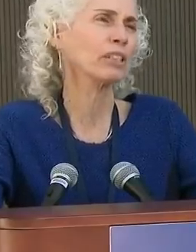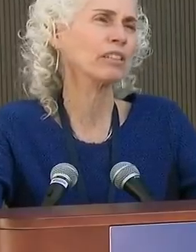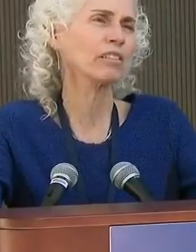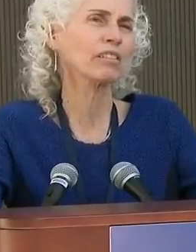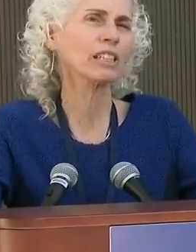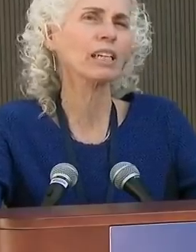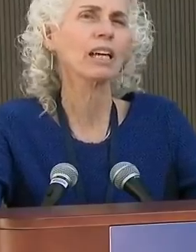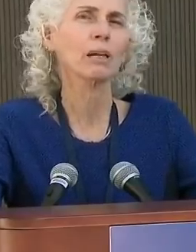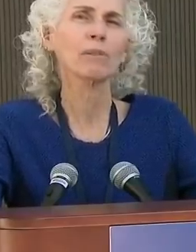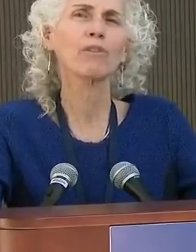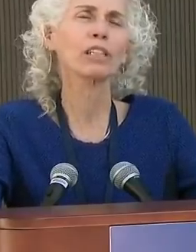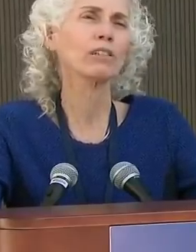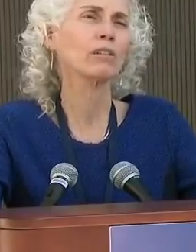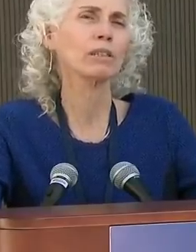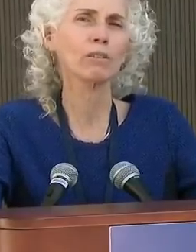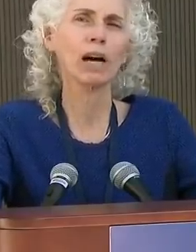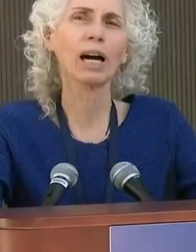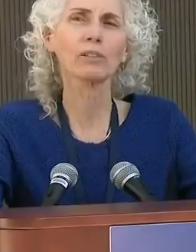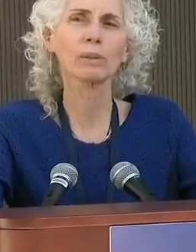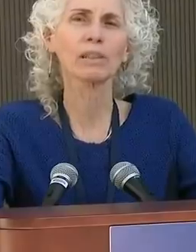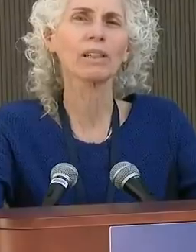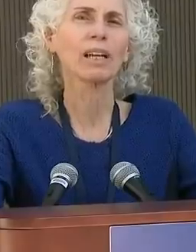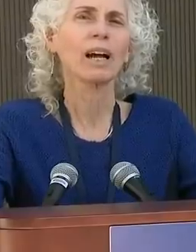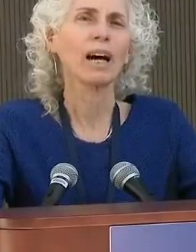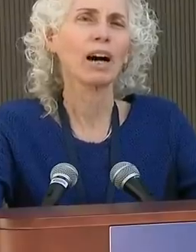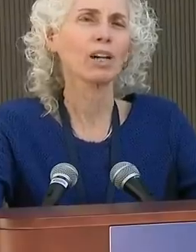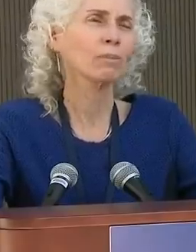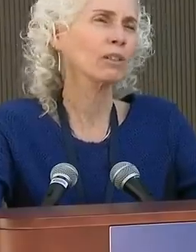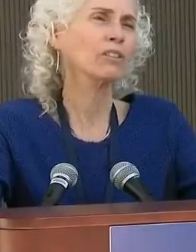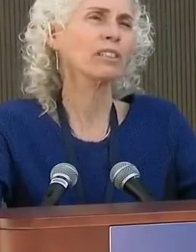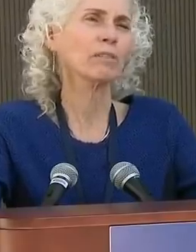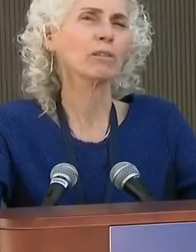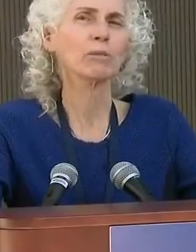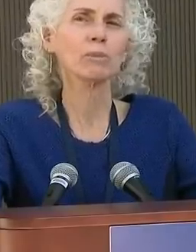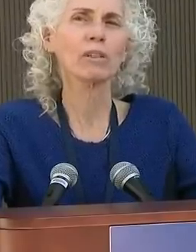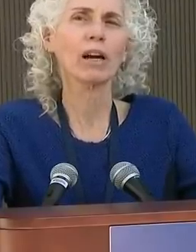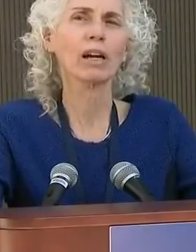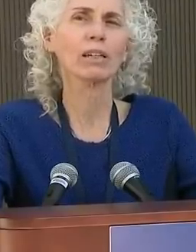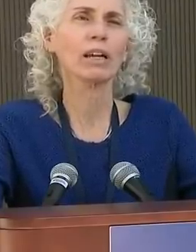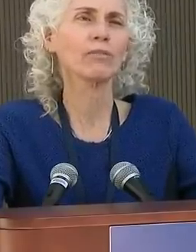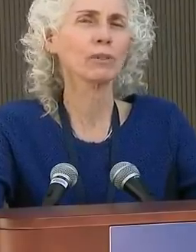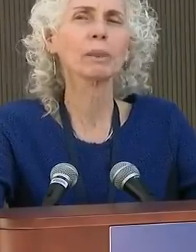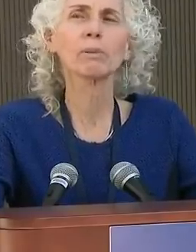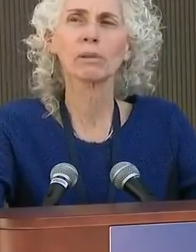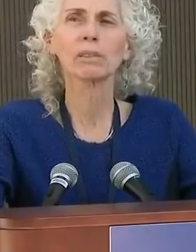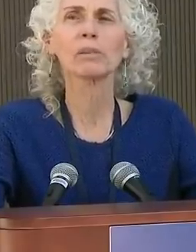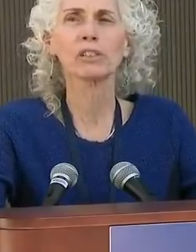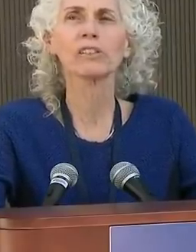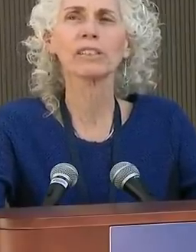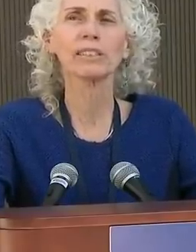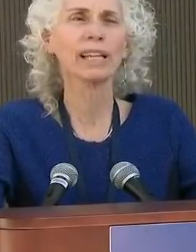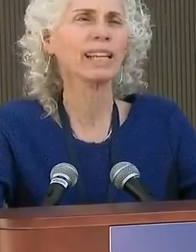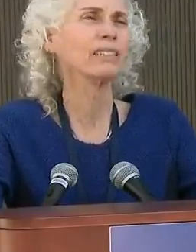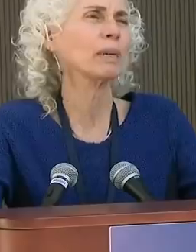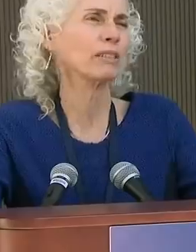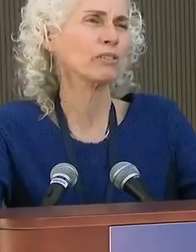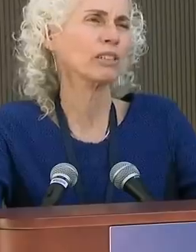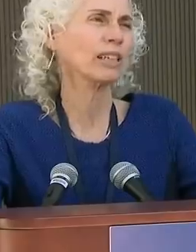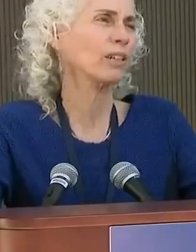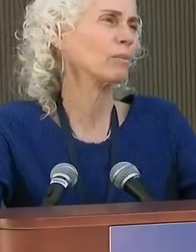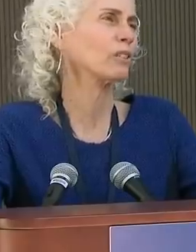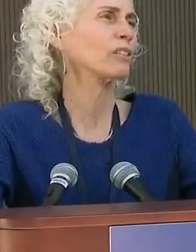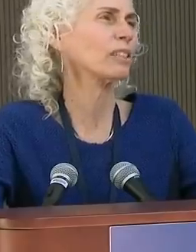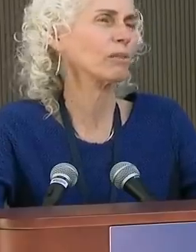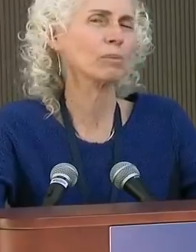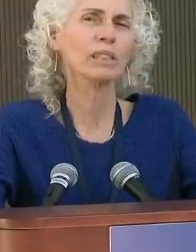and particularly before you go into a hospital. Our emergency rooms are for people with emergencies. And let's make